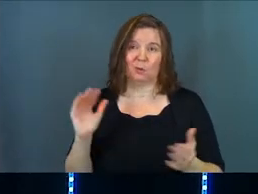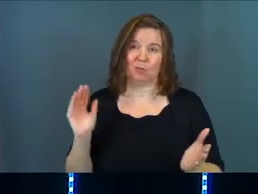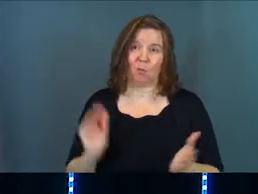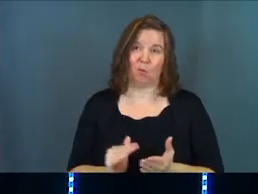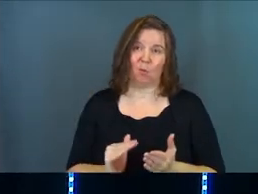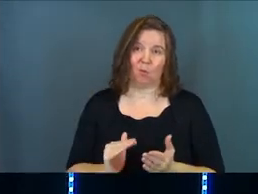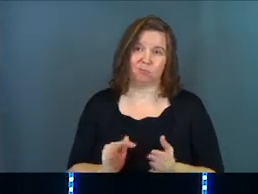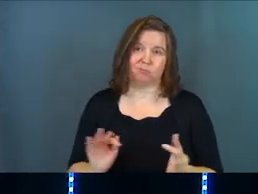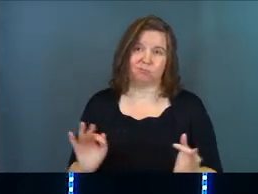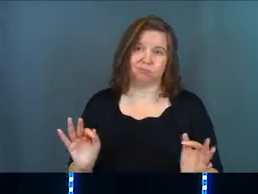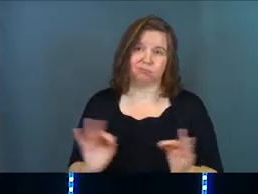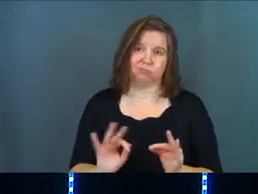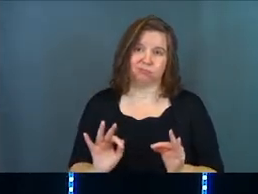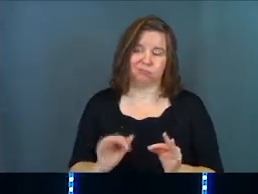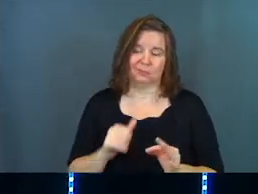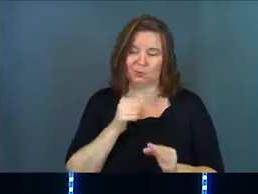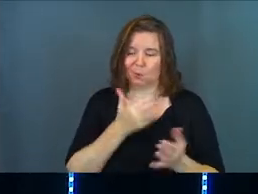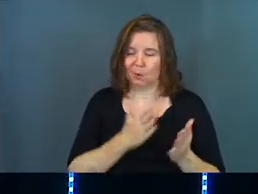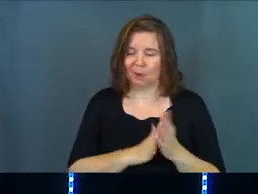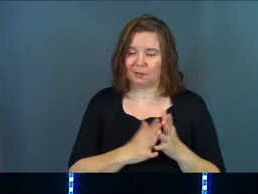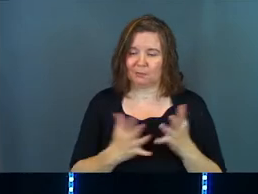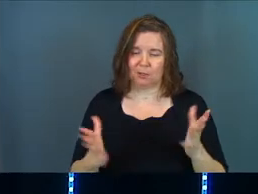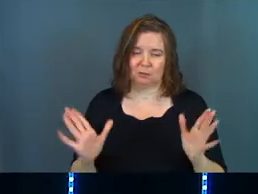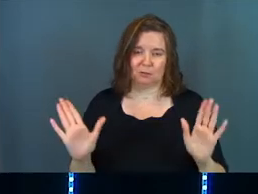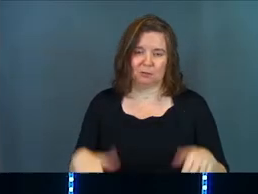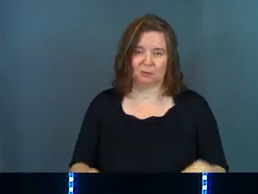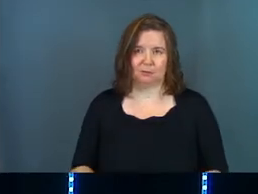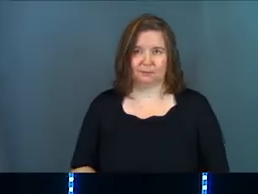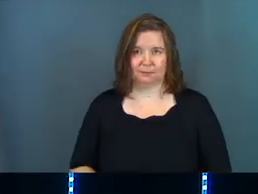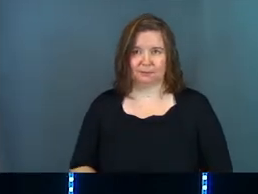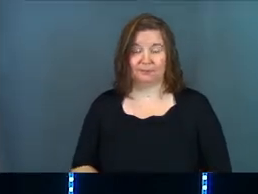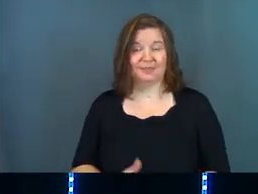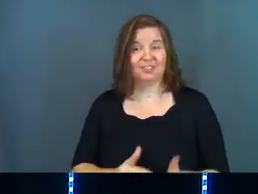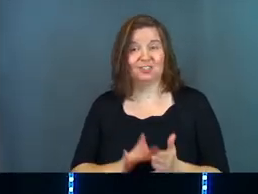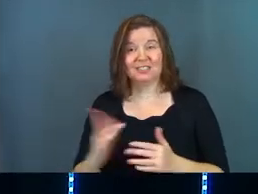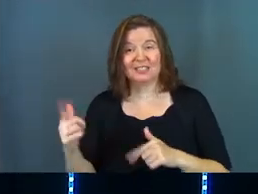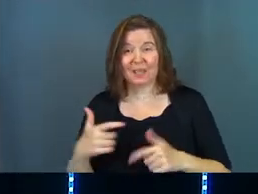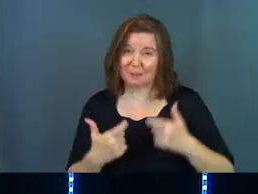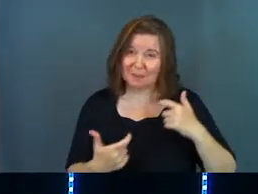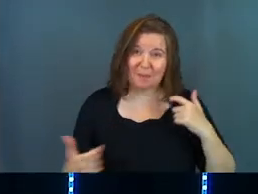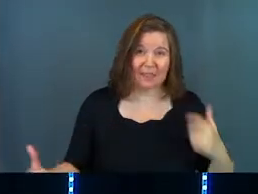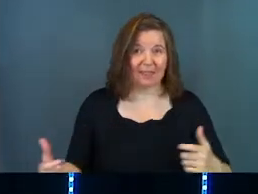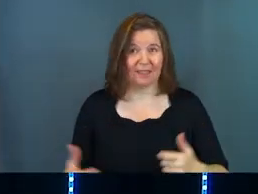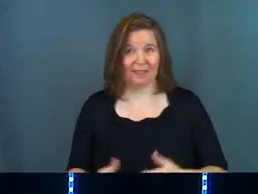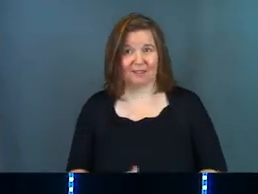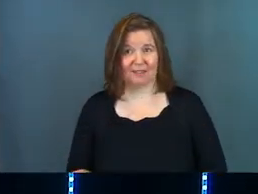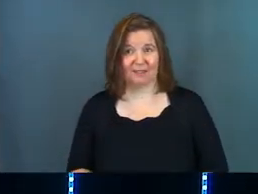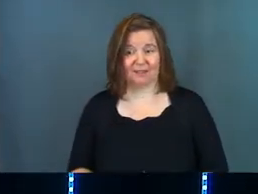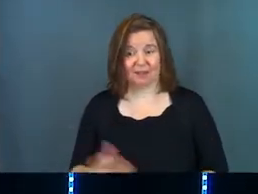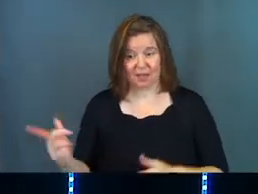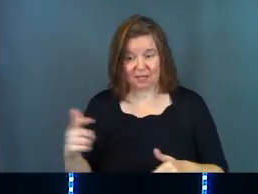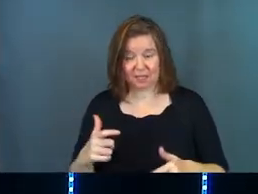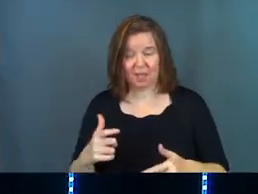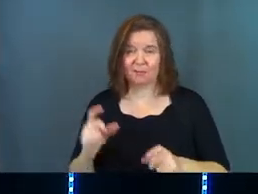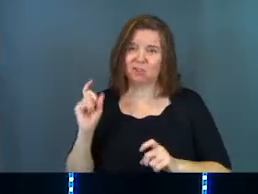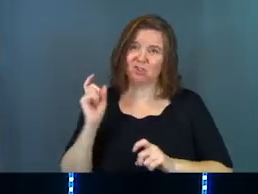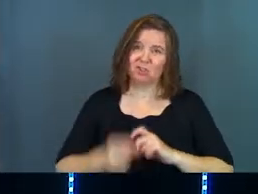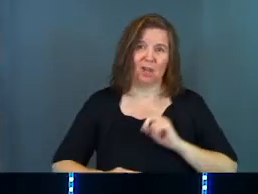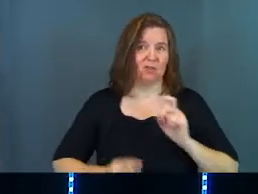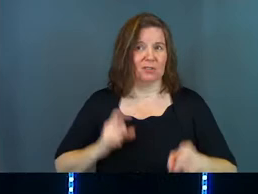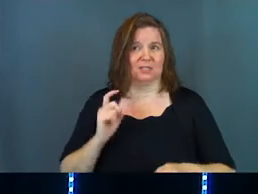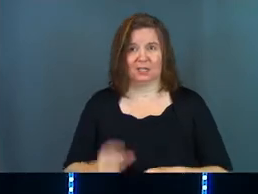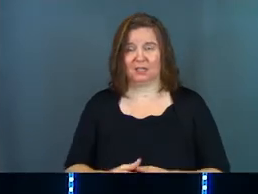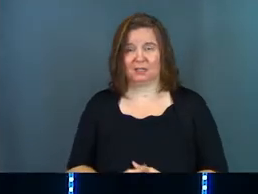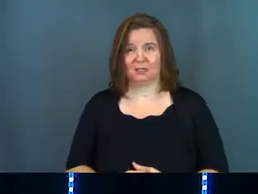small. Don't ask much. Jesus comes big and he comes generously.